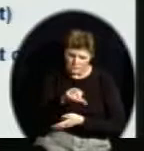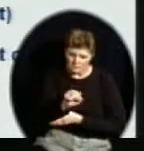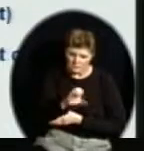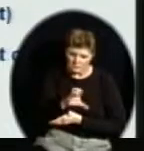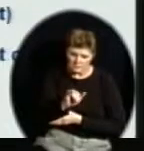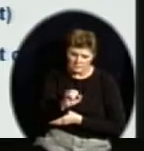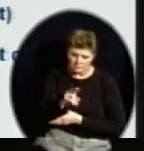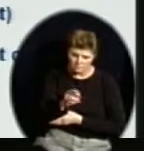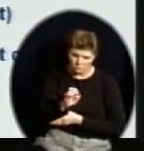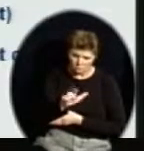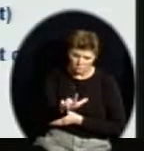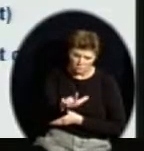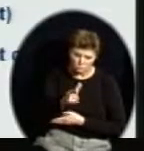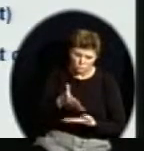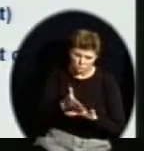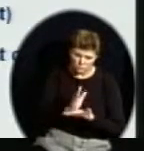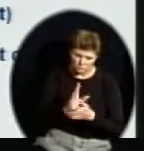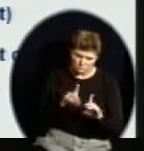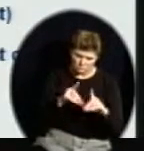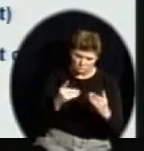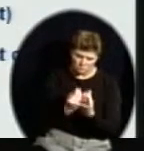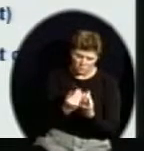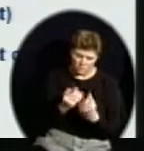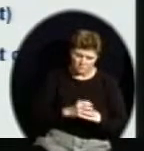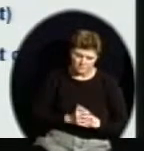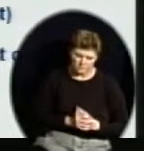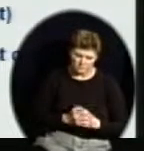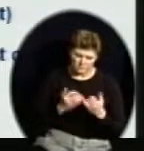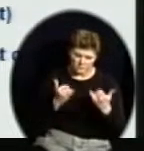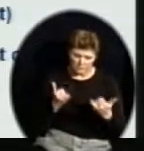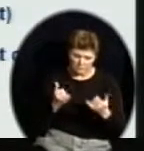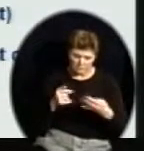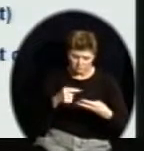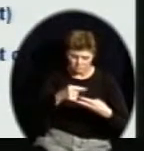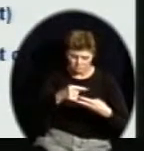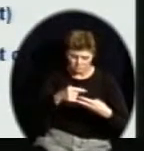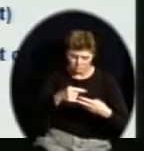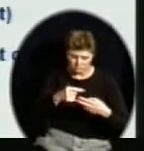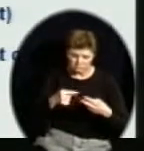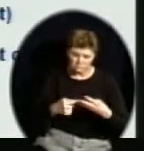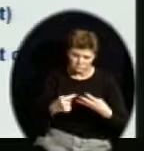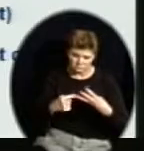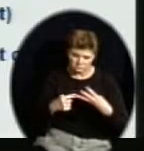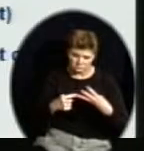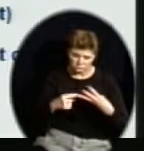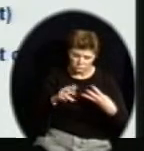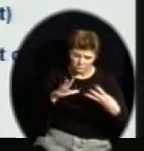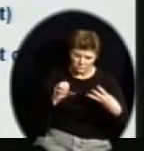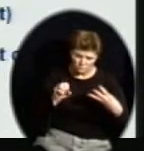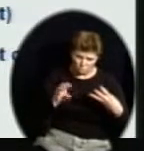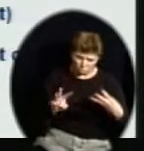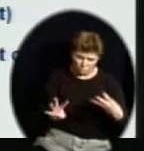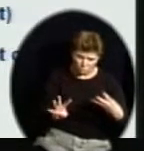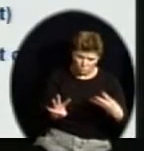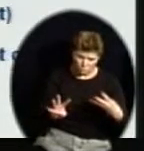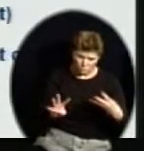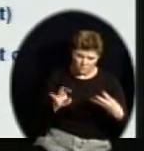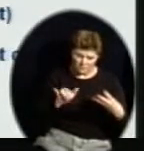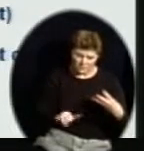504. It is important to understand that it is a civil rights law. It is not an education law.